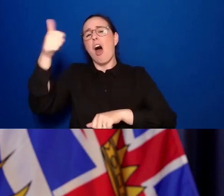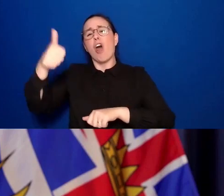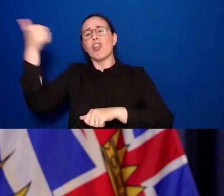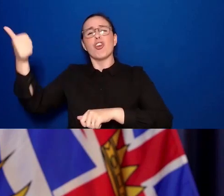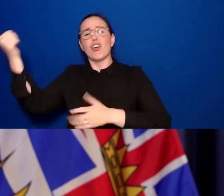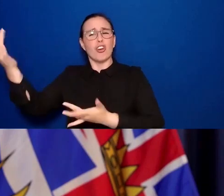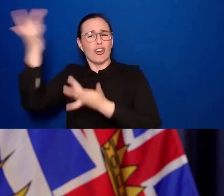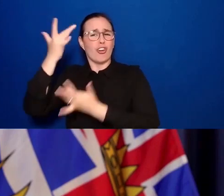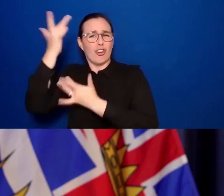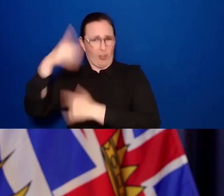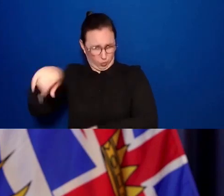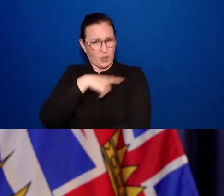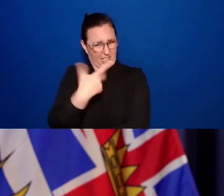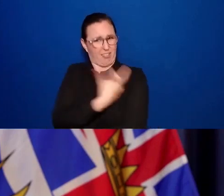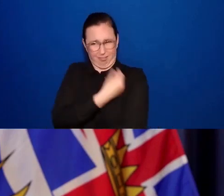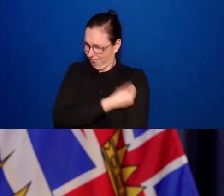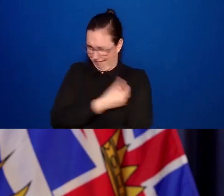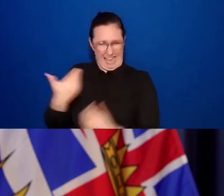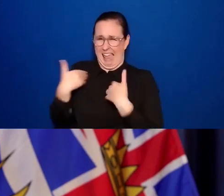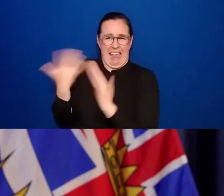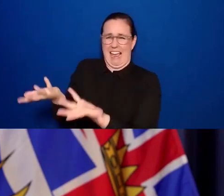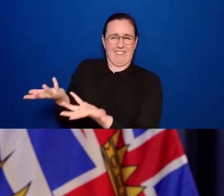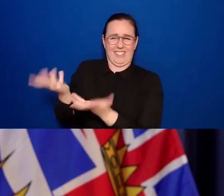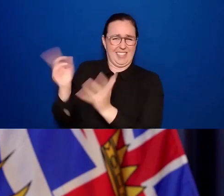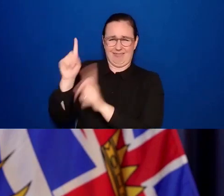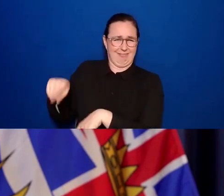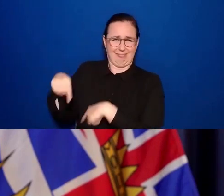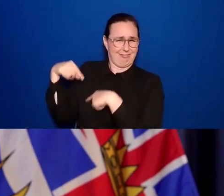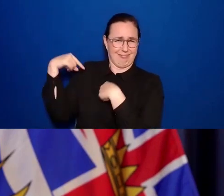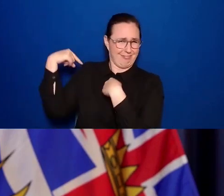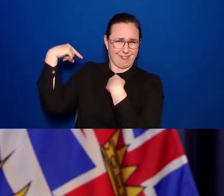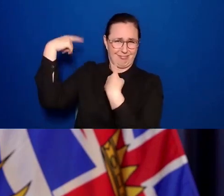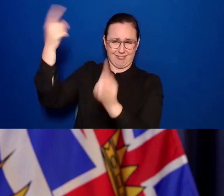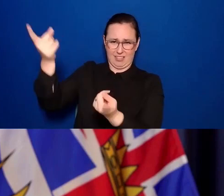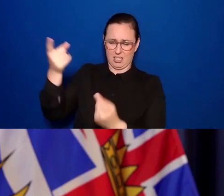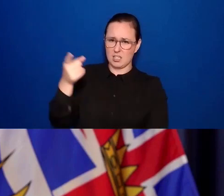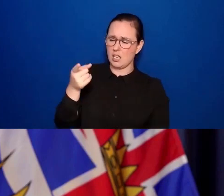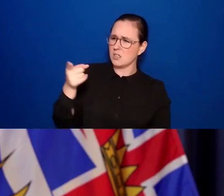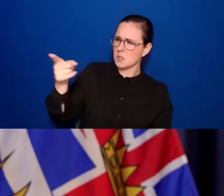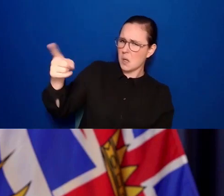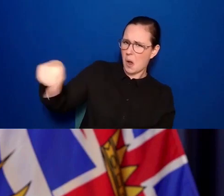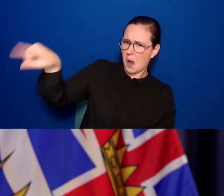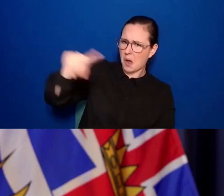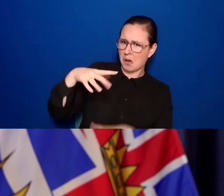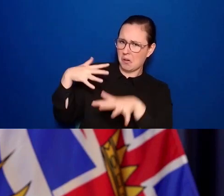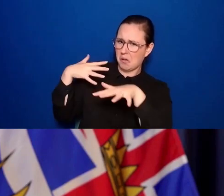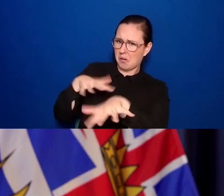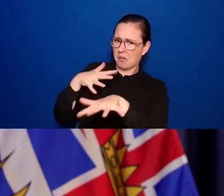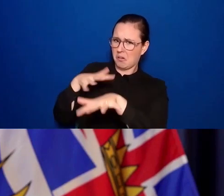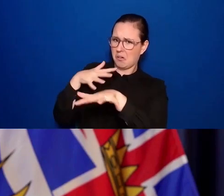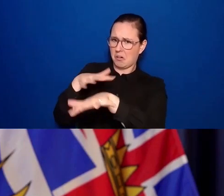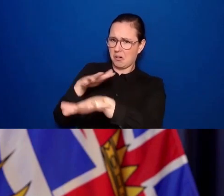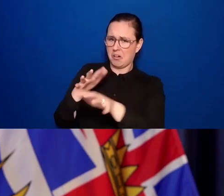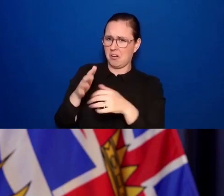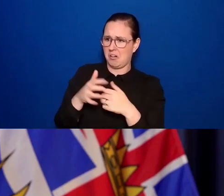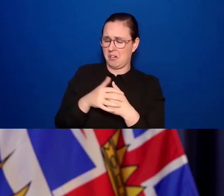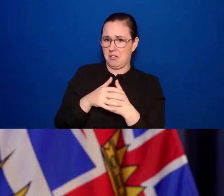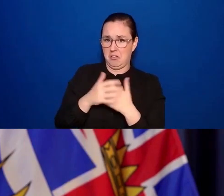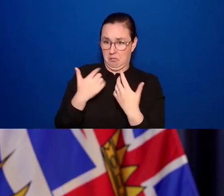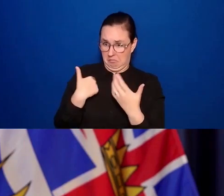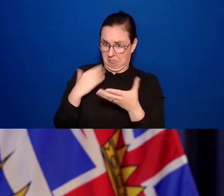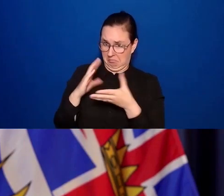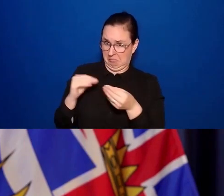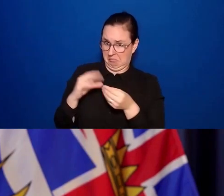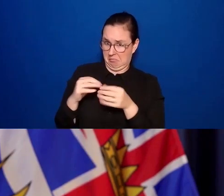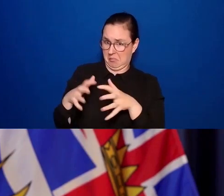long, long time. So those who want to make this more than what it is, I really don't have much to say to them other than if you have a grievance, you should